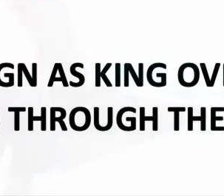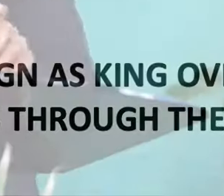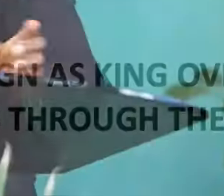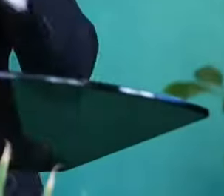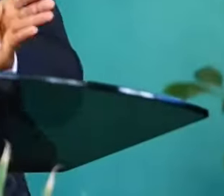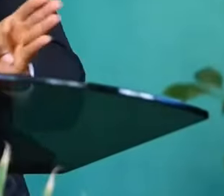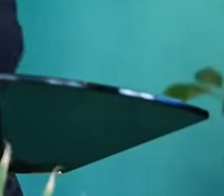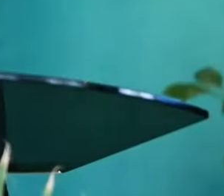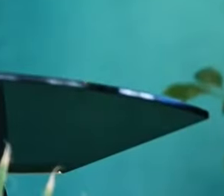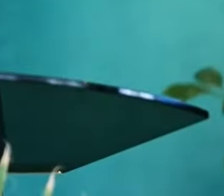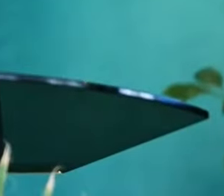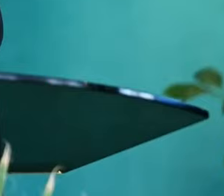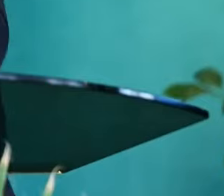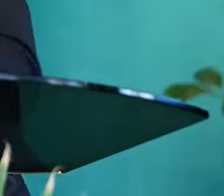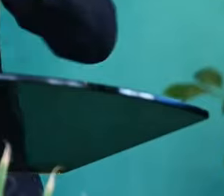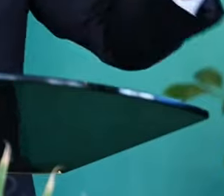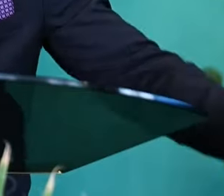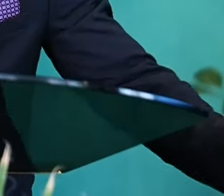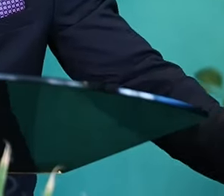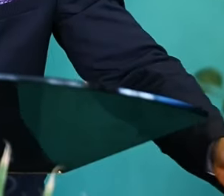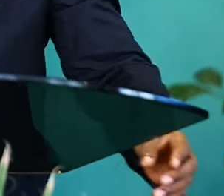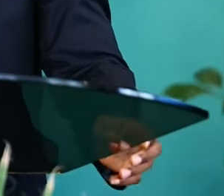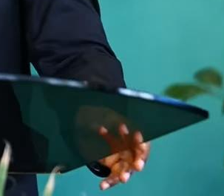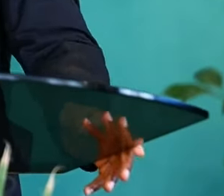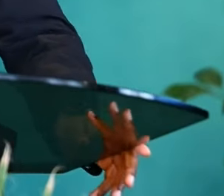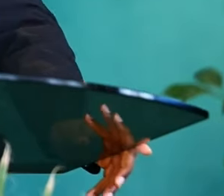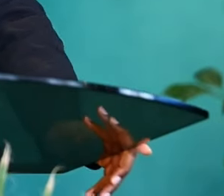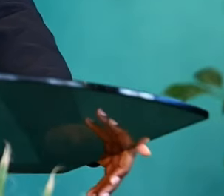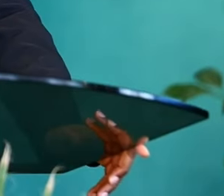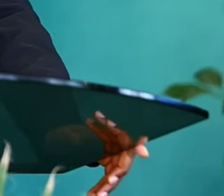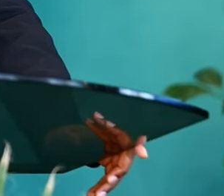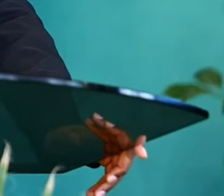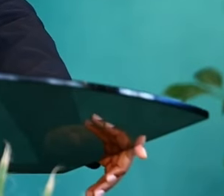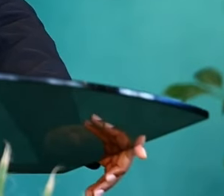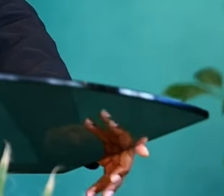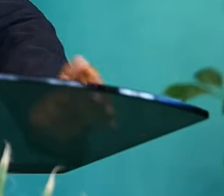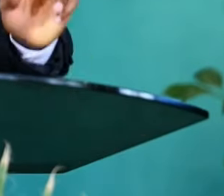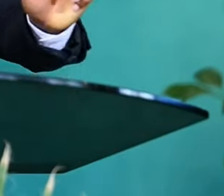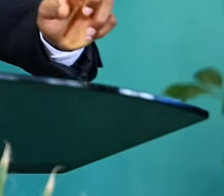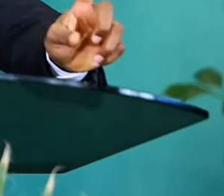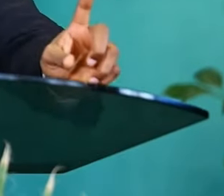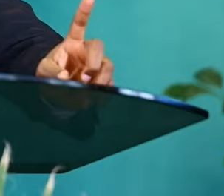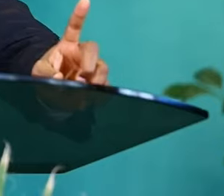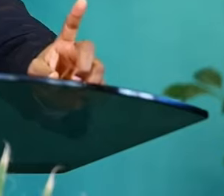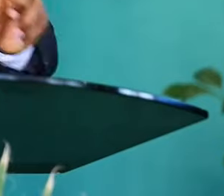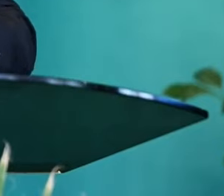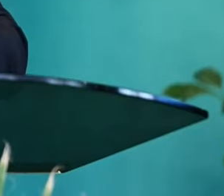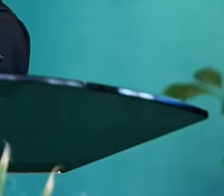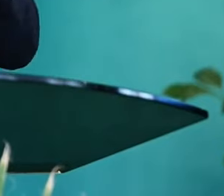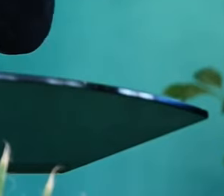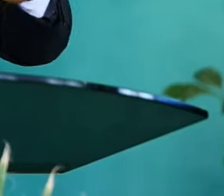inheriting the kingdom of heaven or the kingdom of God. In Psalm 37 verses 10 and 11 the Bible says, little while,